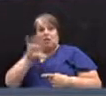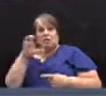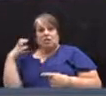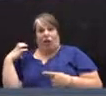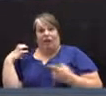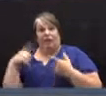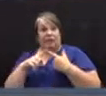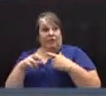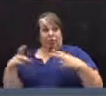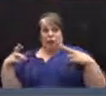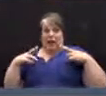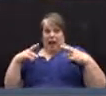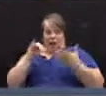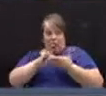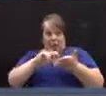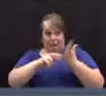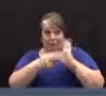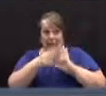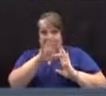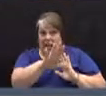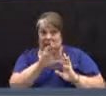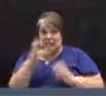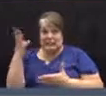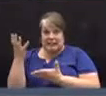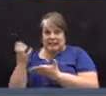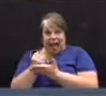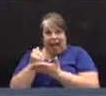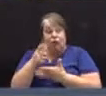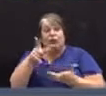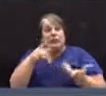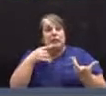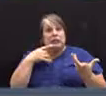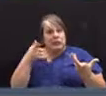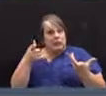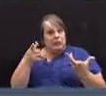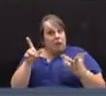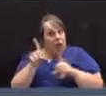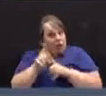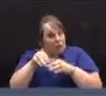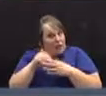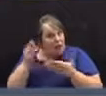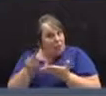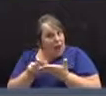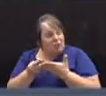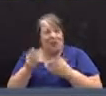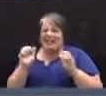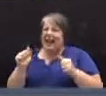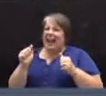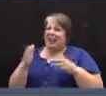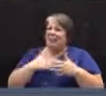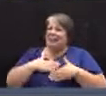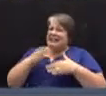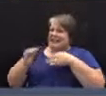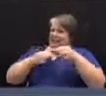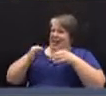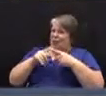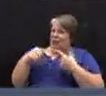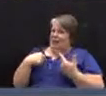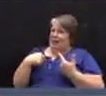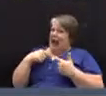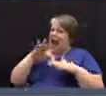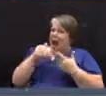does that mean that his salary now is at loop? And also, can you please explain to me how